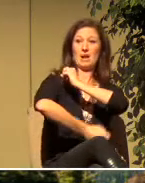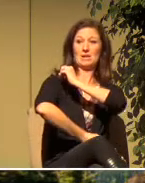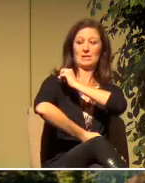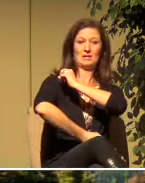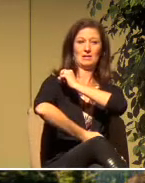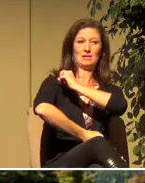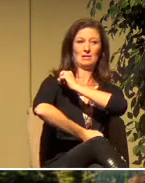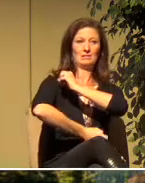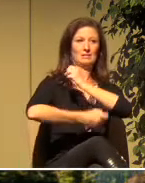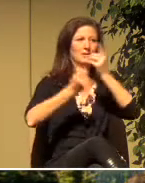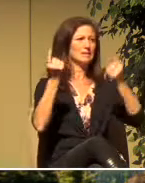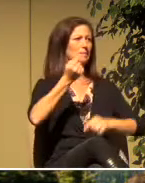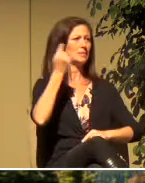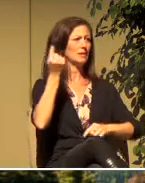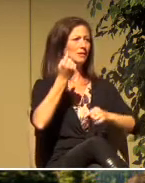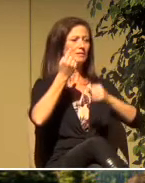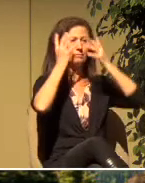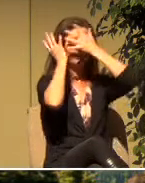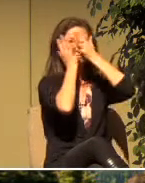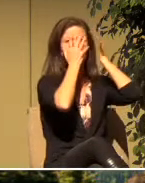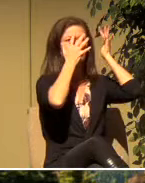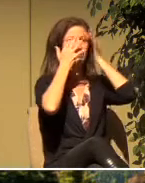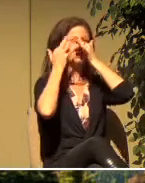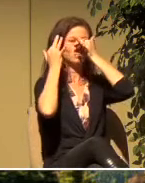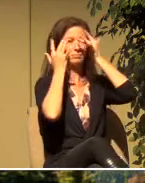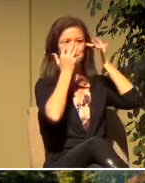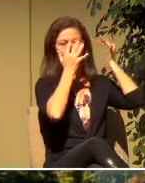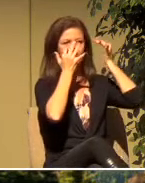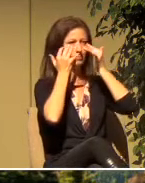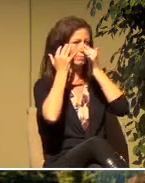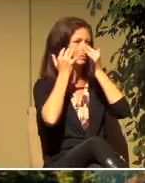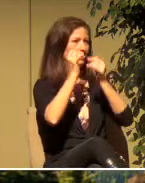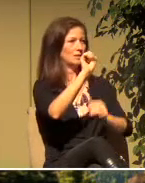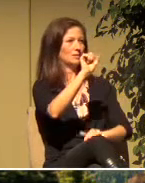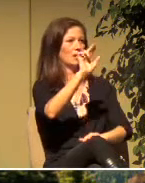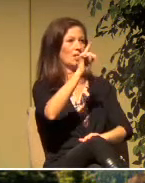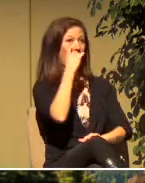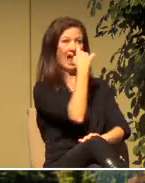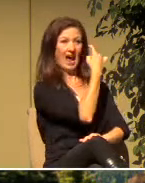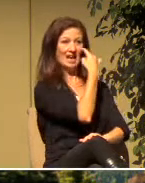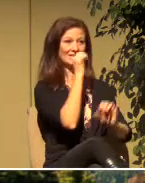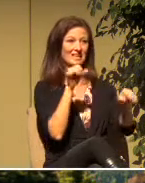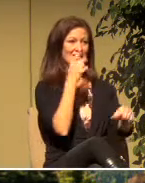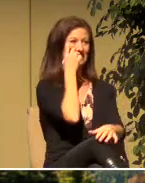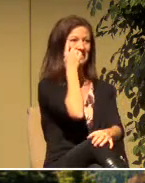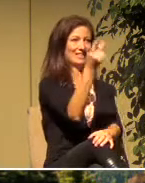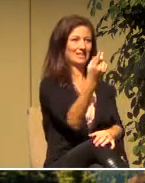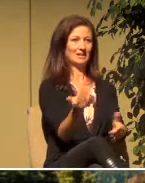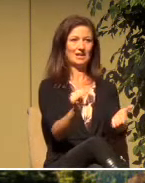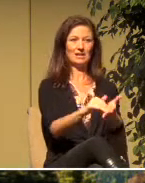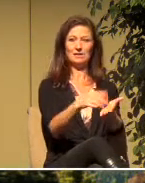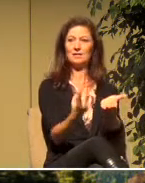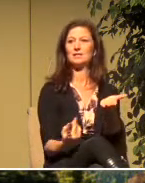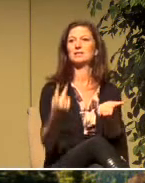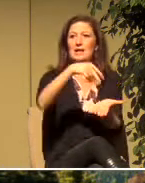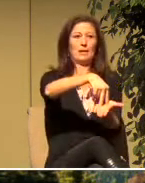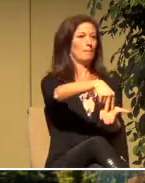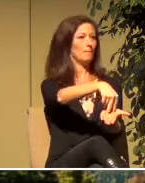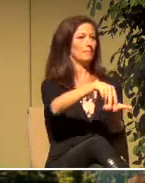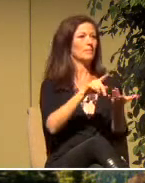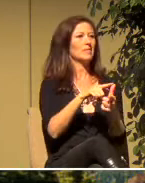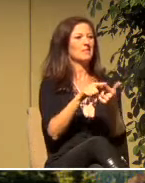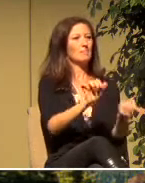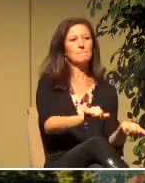scales fell from Saul's eyes and he could see again. He got up and was baptized.